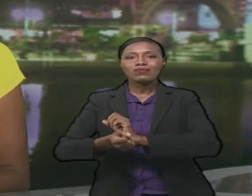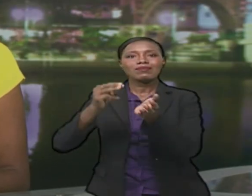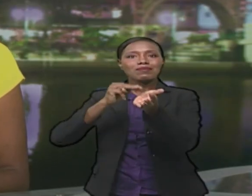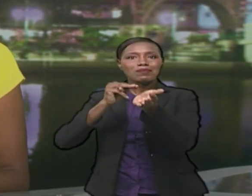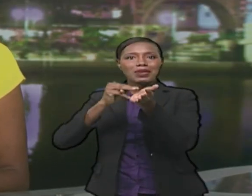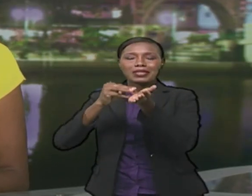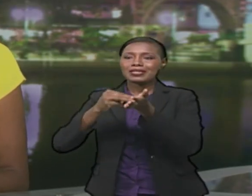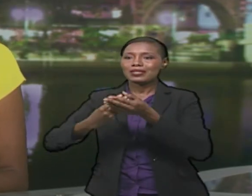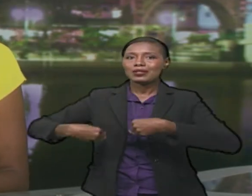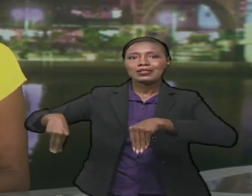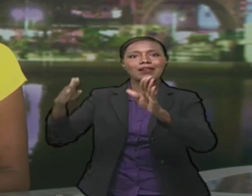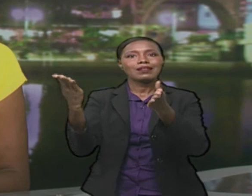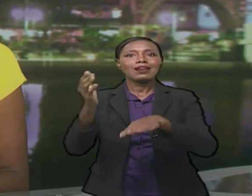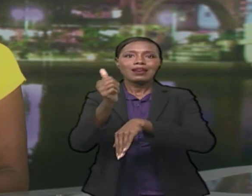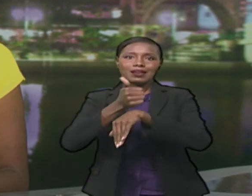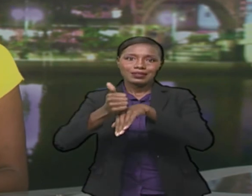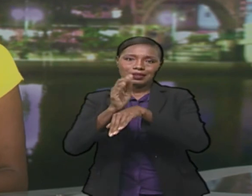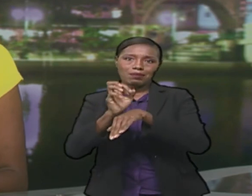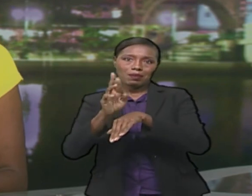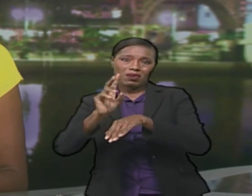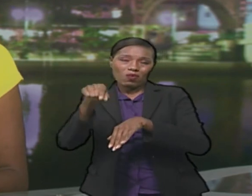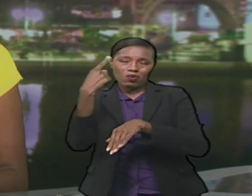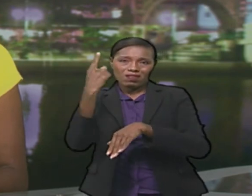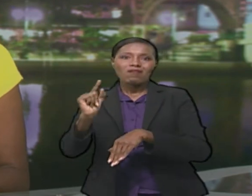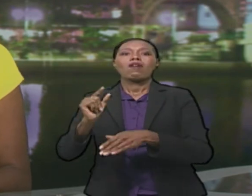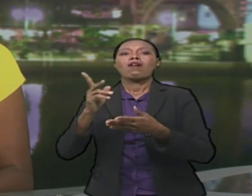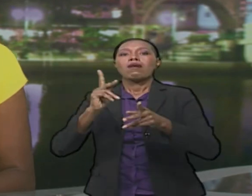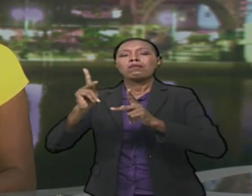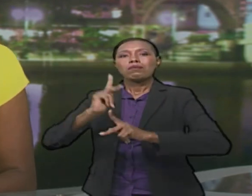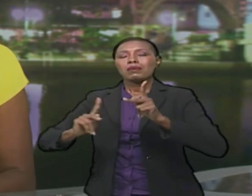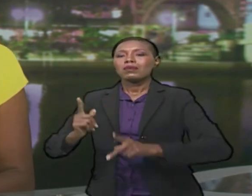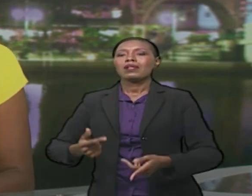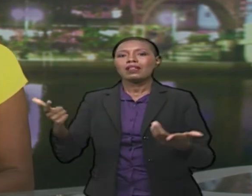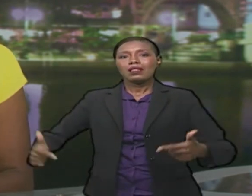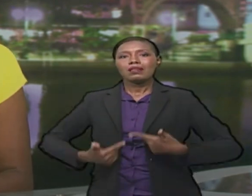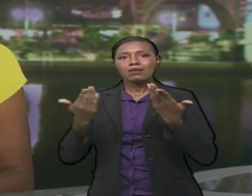in Antigua and Barbuda only for domestic use by residents and visitors.